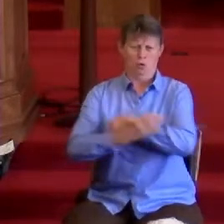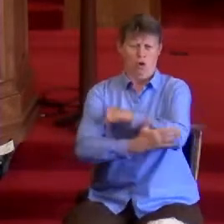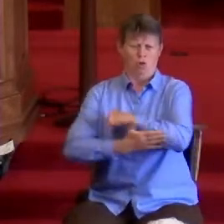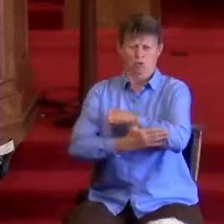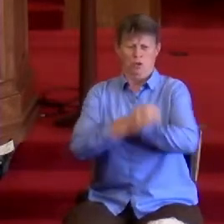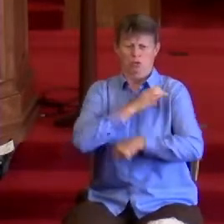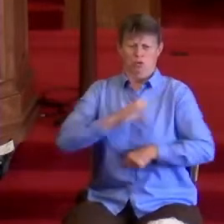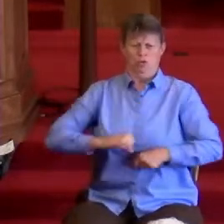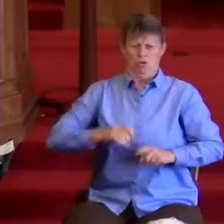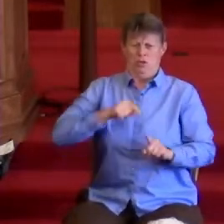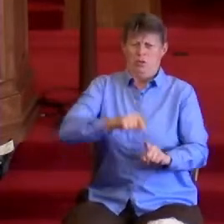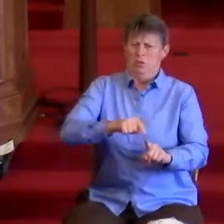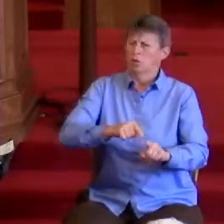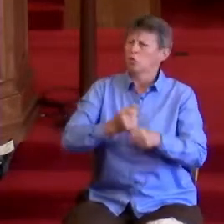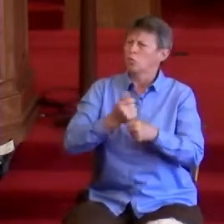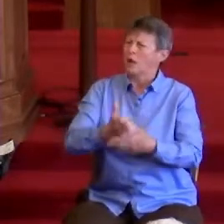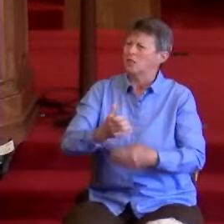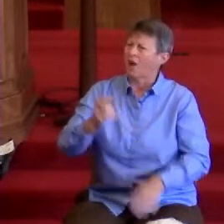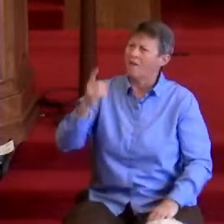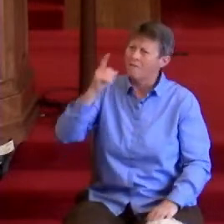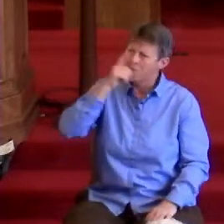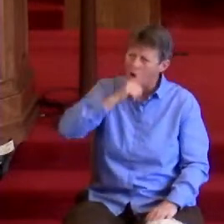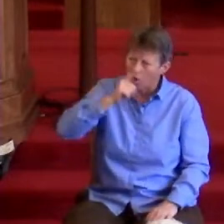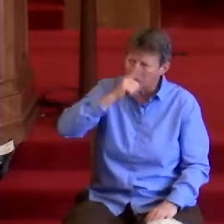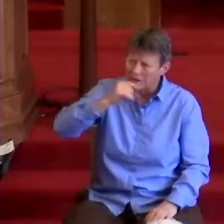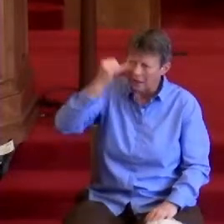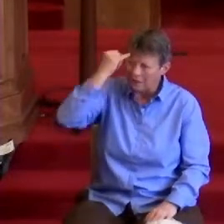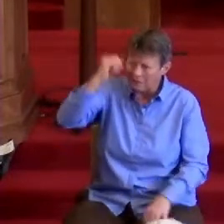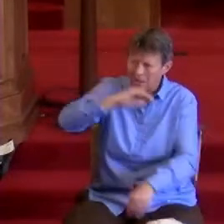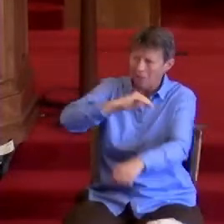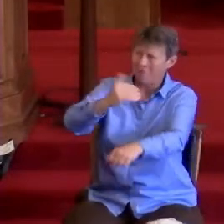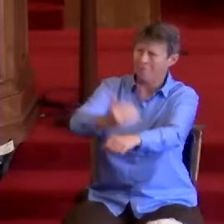Christianity doesn't need power.